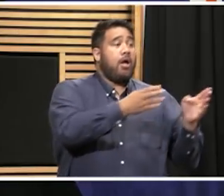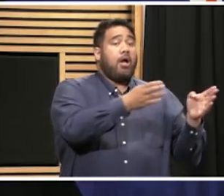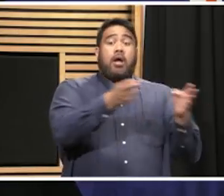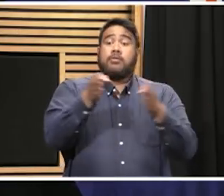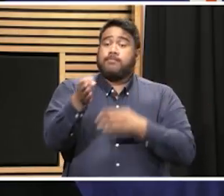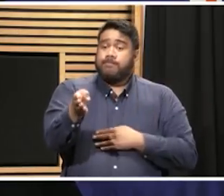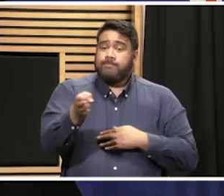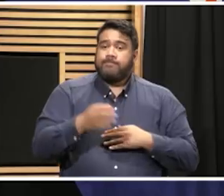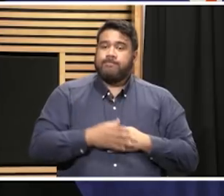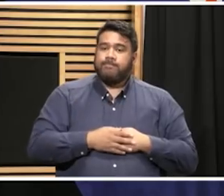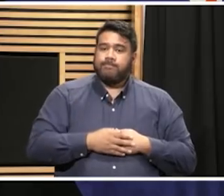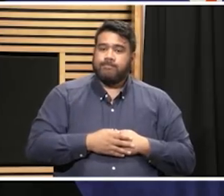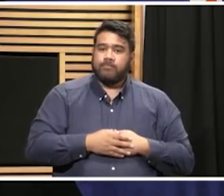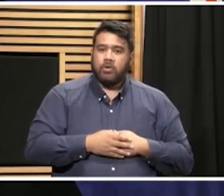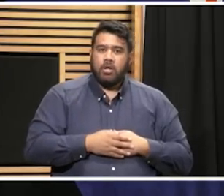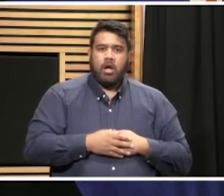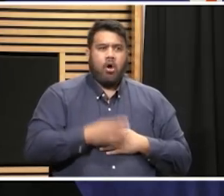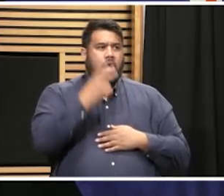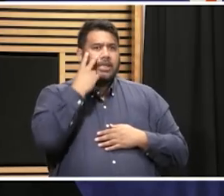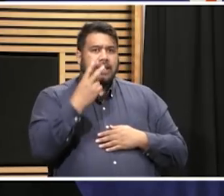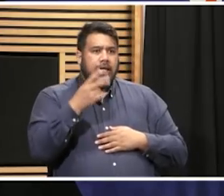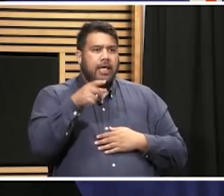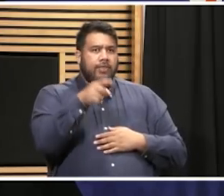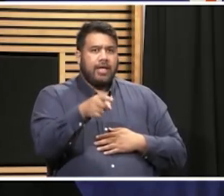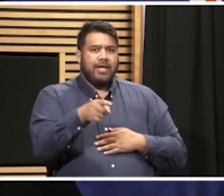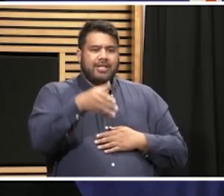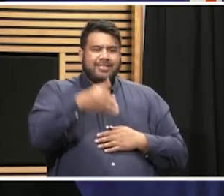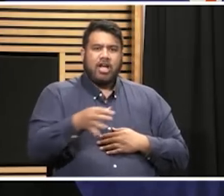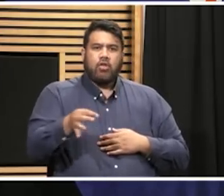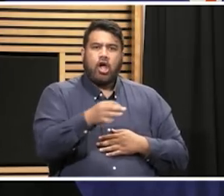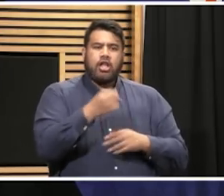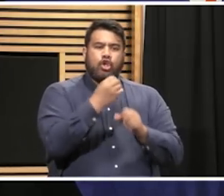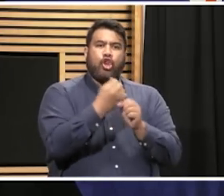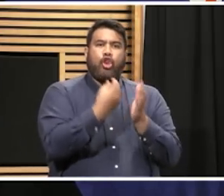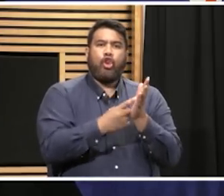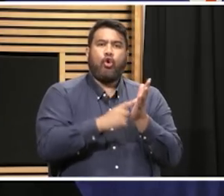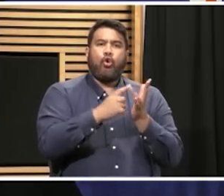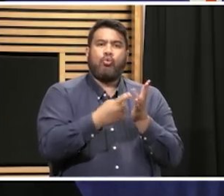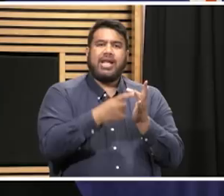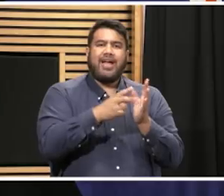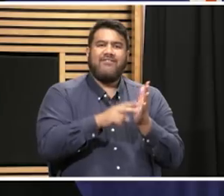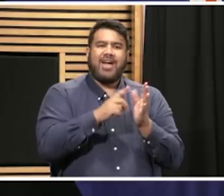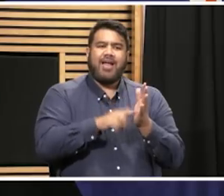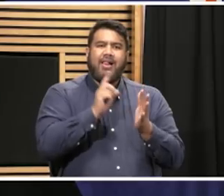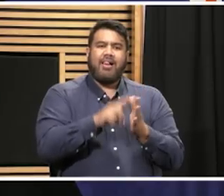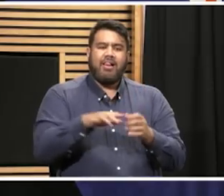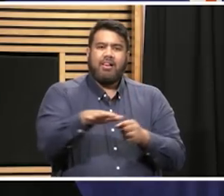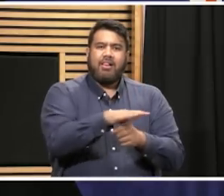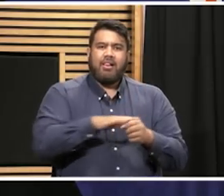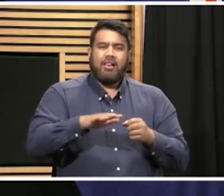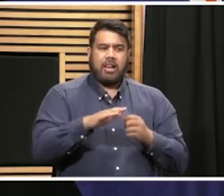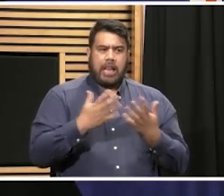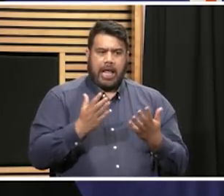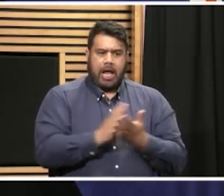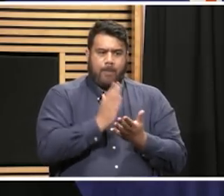Because we haven't been over there. There's been concern about glory of our residents not adhering to the restrictions. What are the police doing to ensure that glory of our residents are